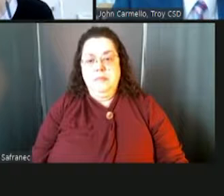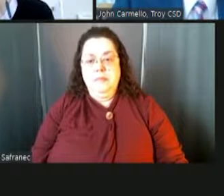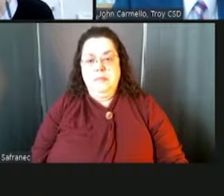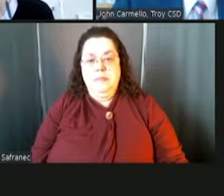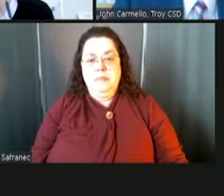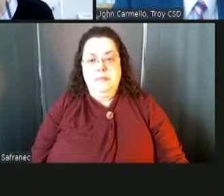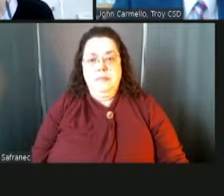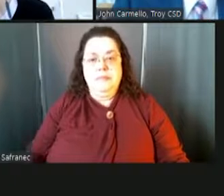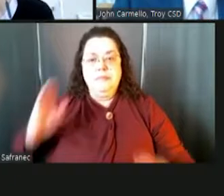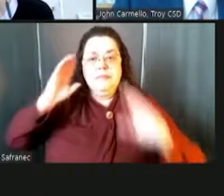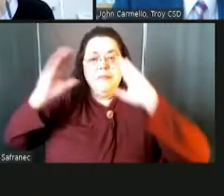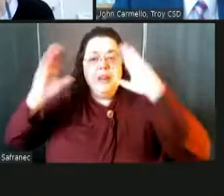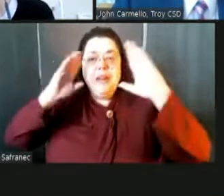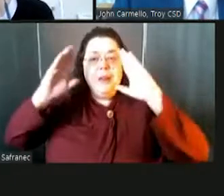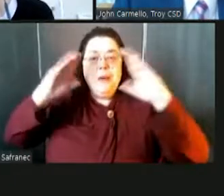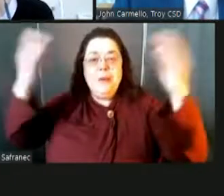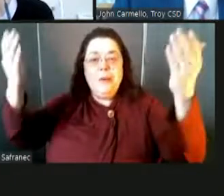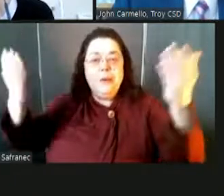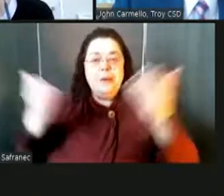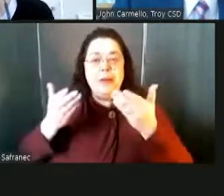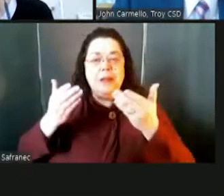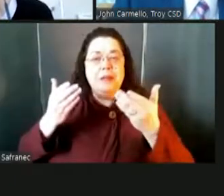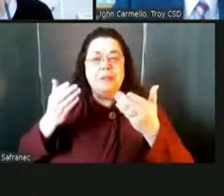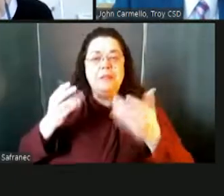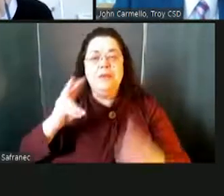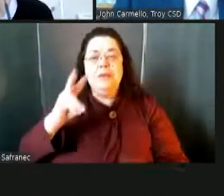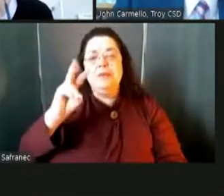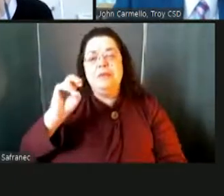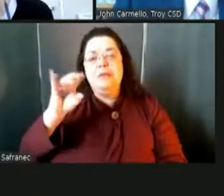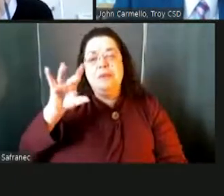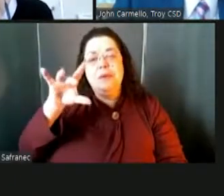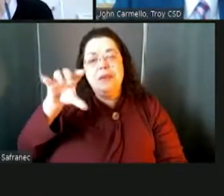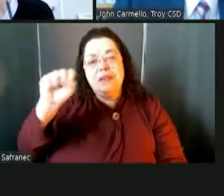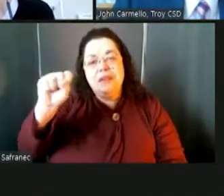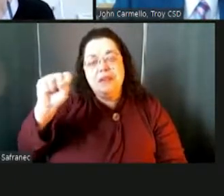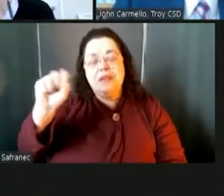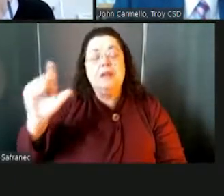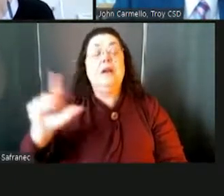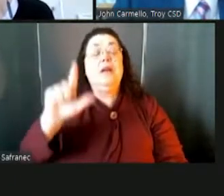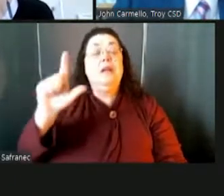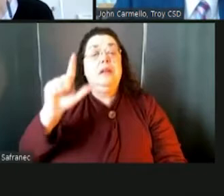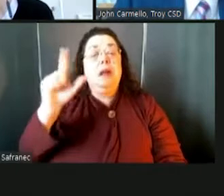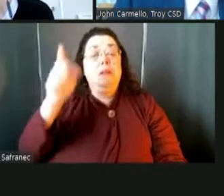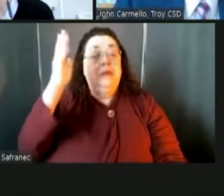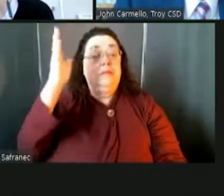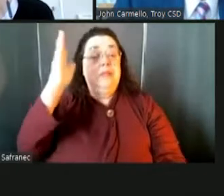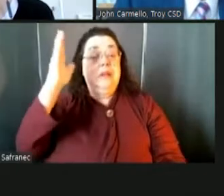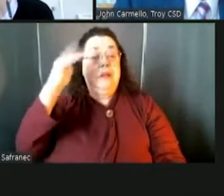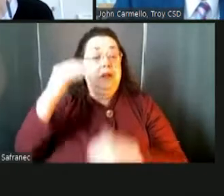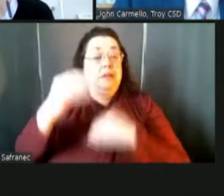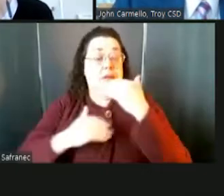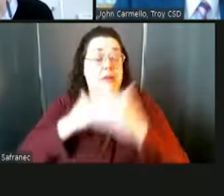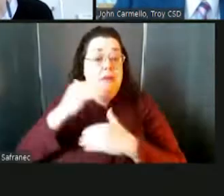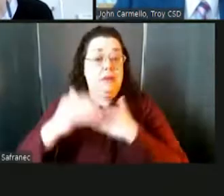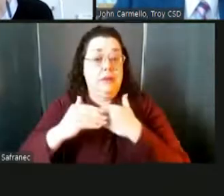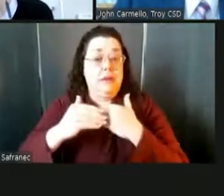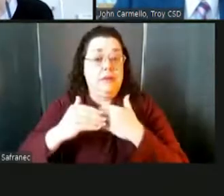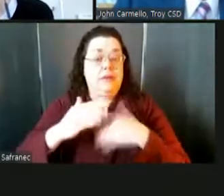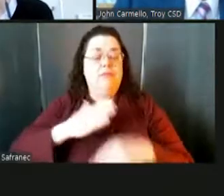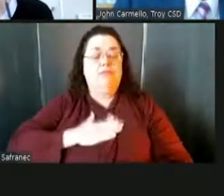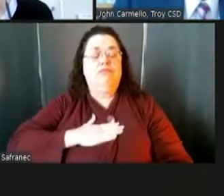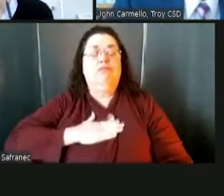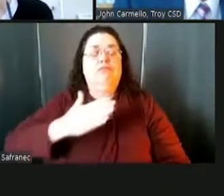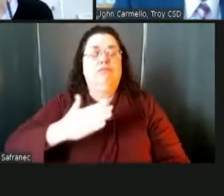Hi, everyone. Welcome to Voices, a Library Lecture Series. We'd like to begin with an acknowledgement that we are gathered on the sacred homeland of the